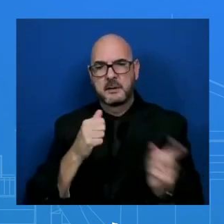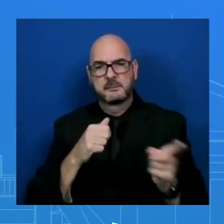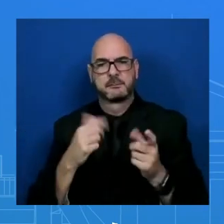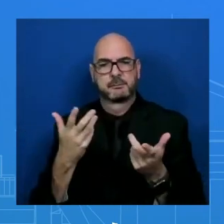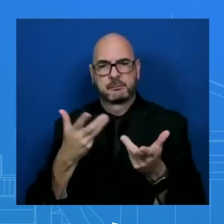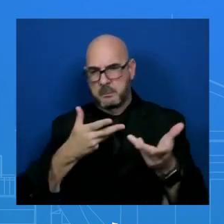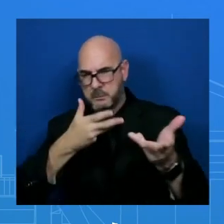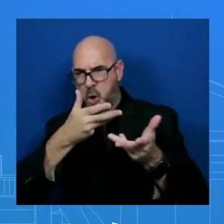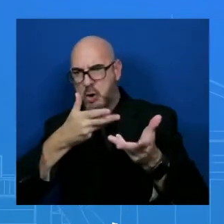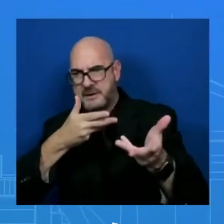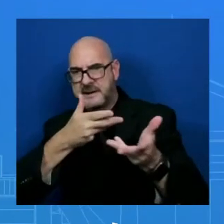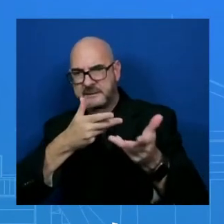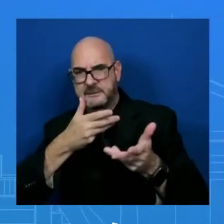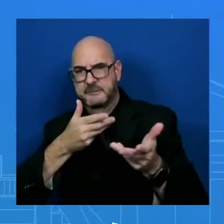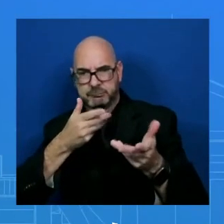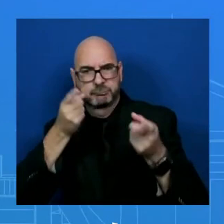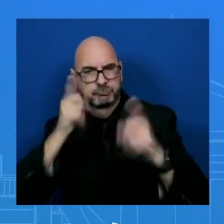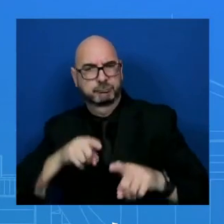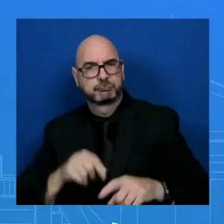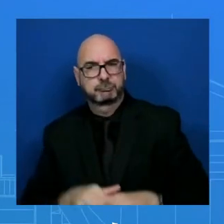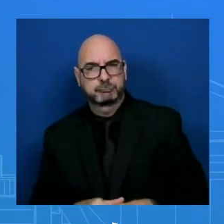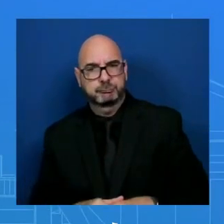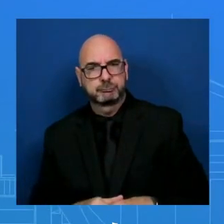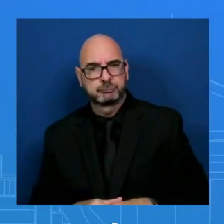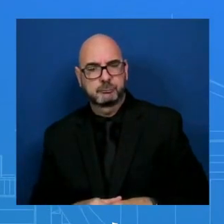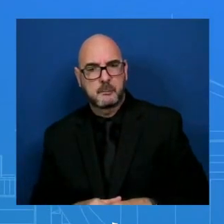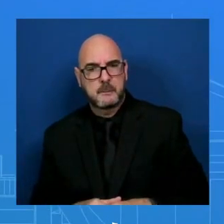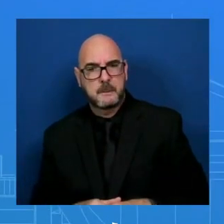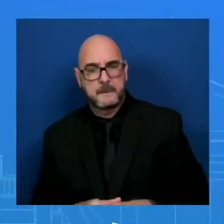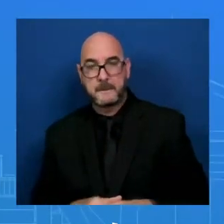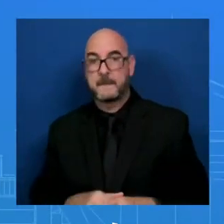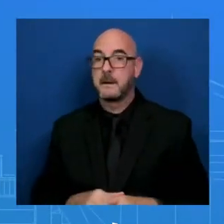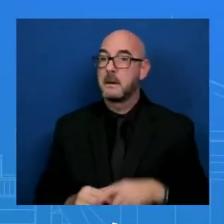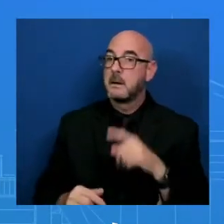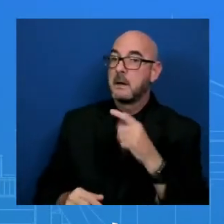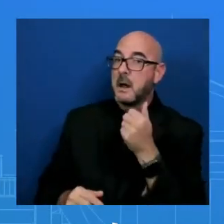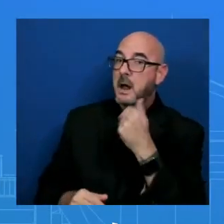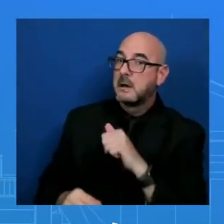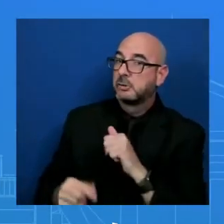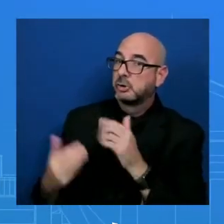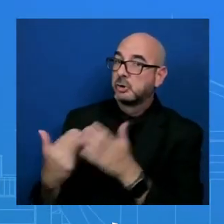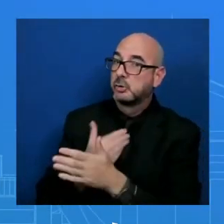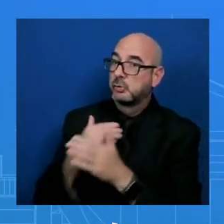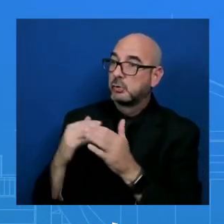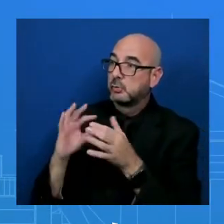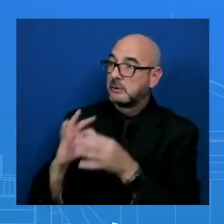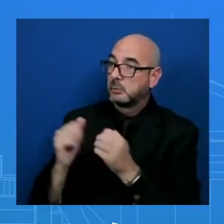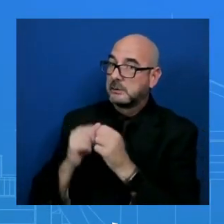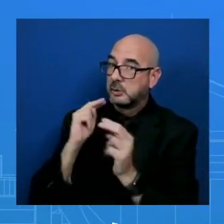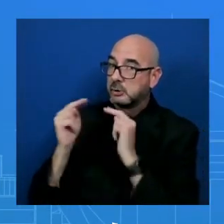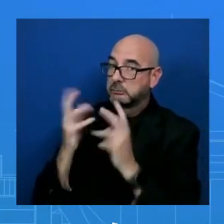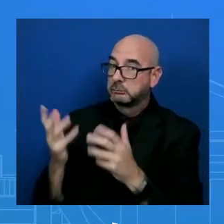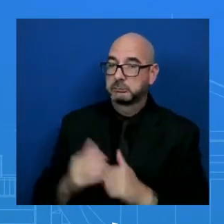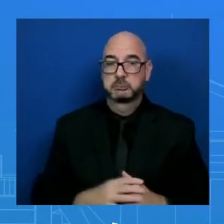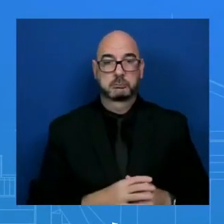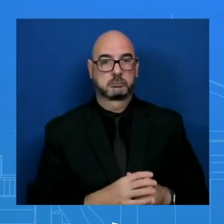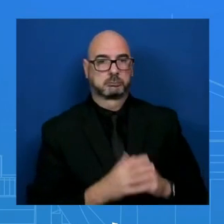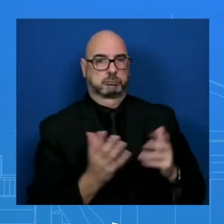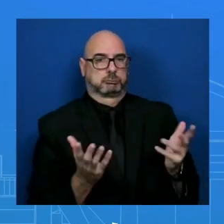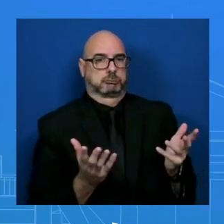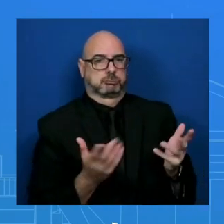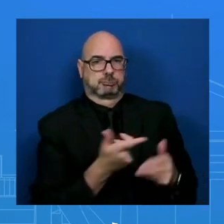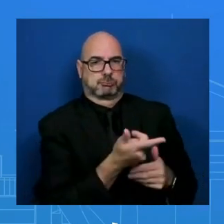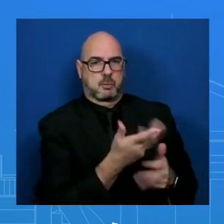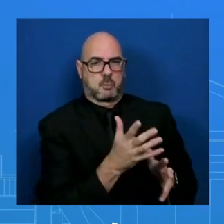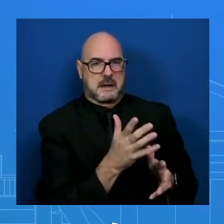updated on the latest on the negotiations? MS. So as I mentioned – I think I mentioned this, and you all know this – I think you've reported on this – Gene